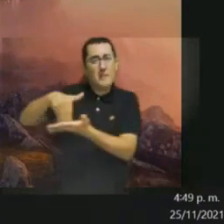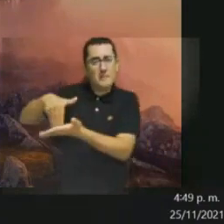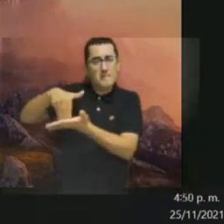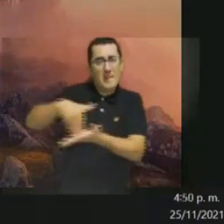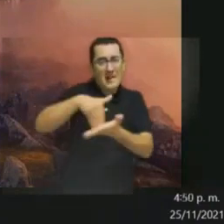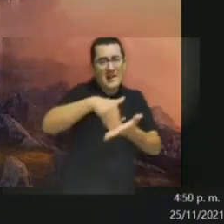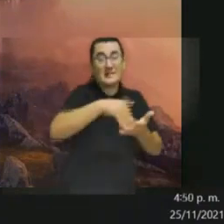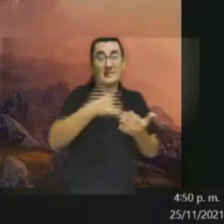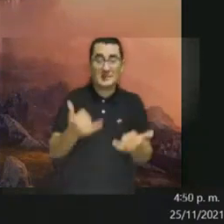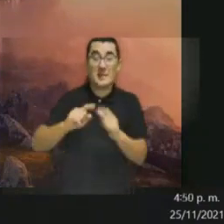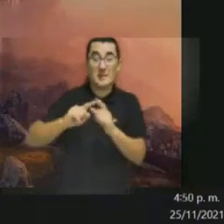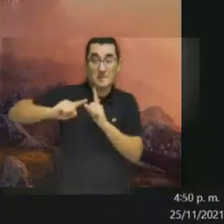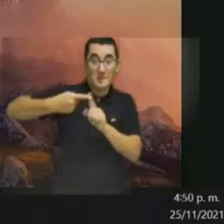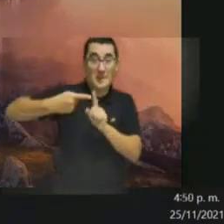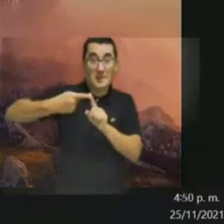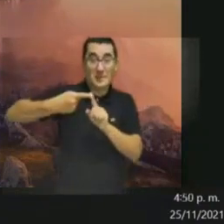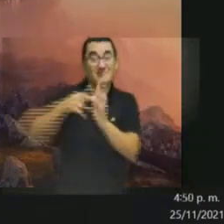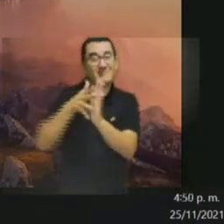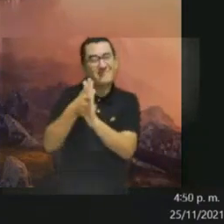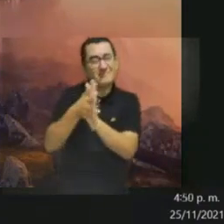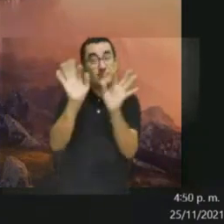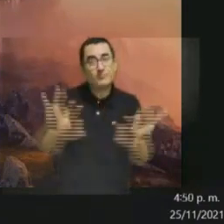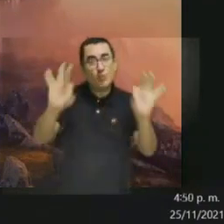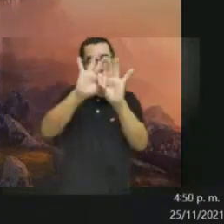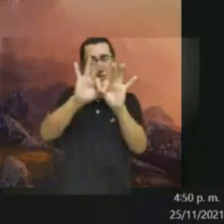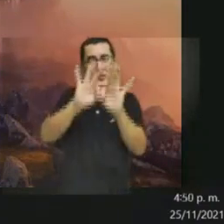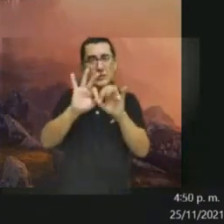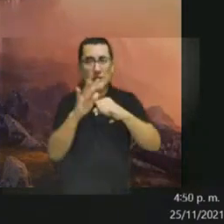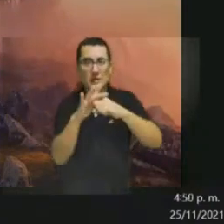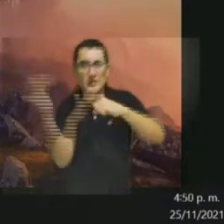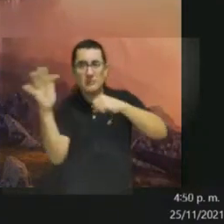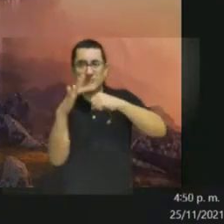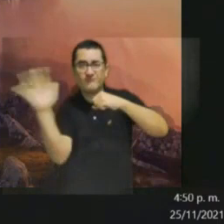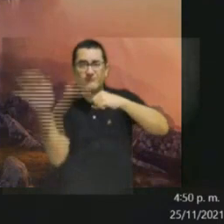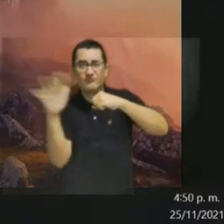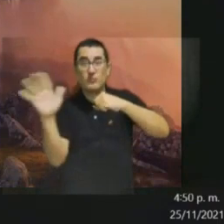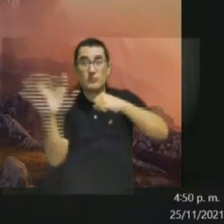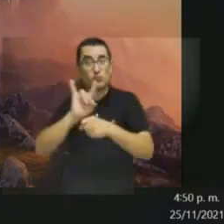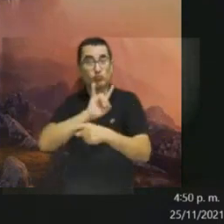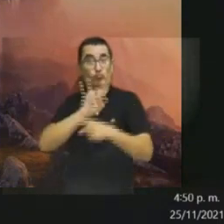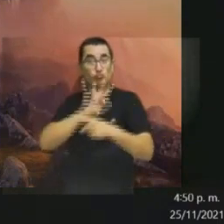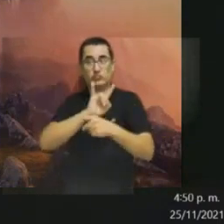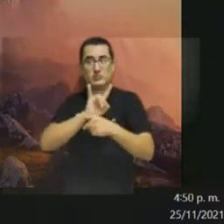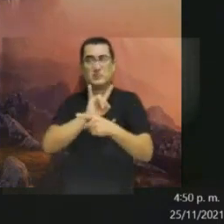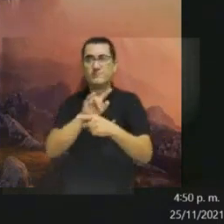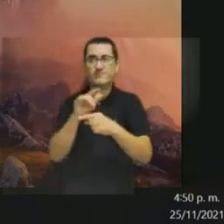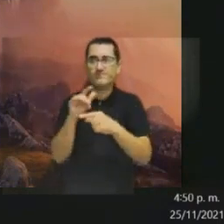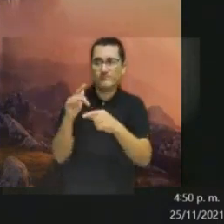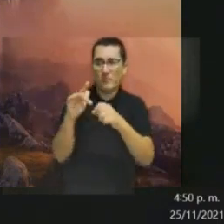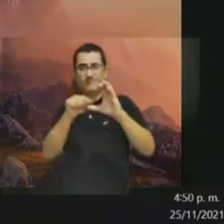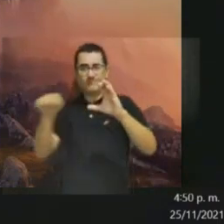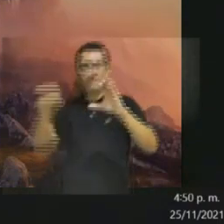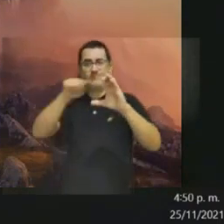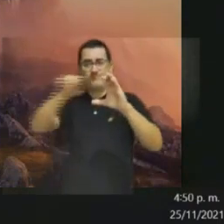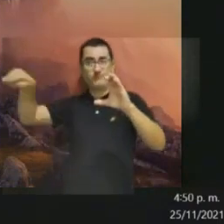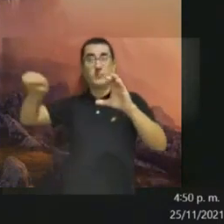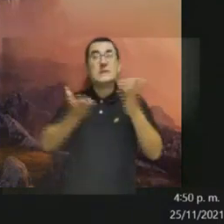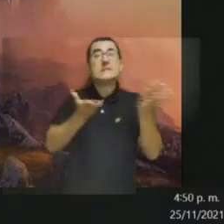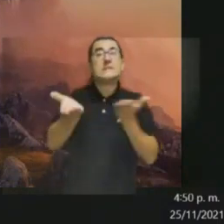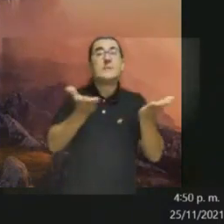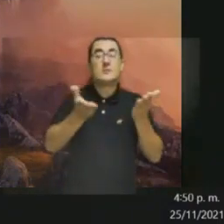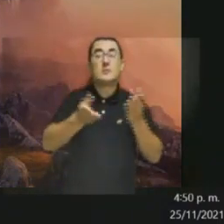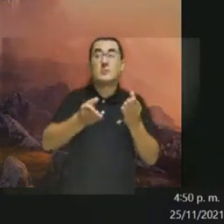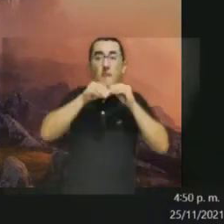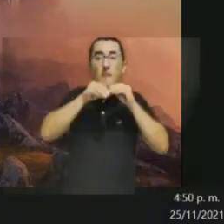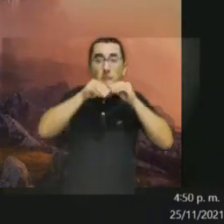to the panelists. The first one of them is the importance of the use of the use of the spectrum. The ones that we have there is the need that